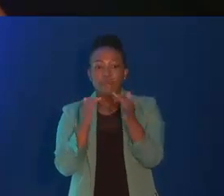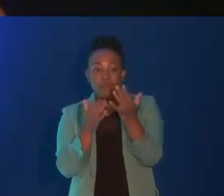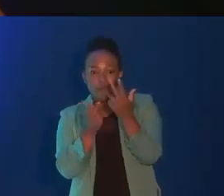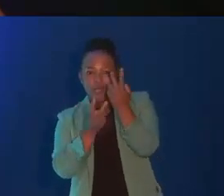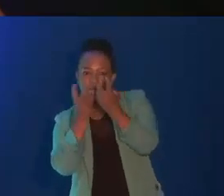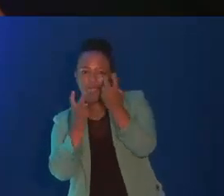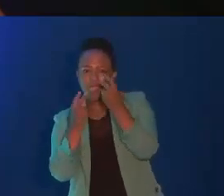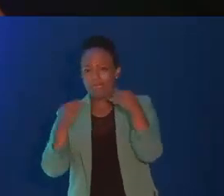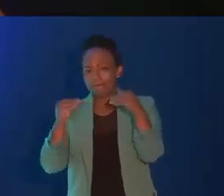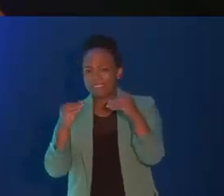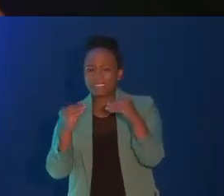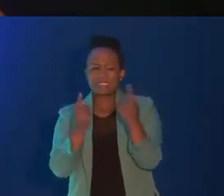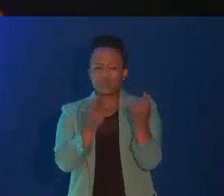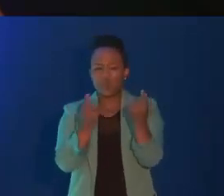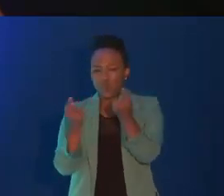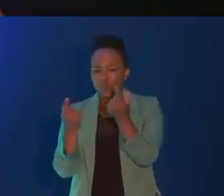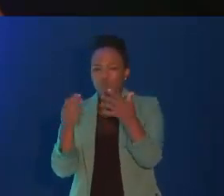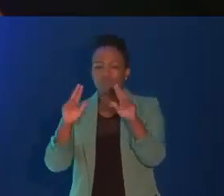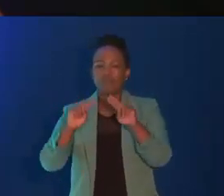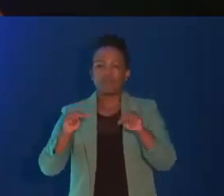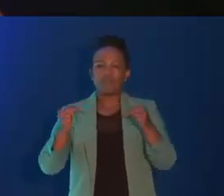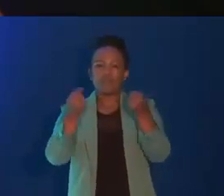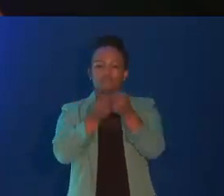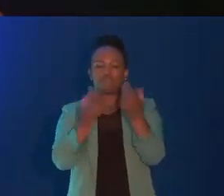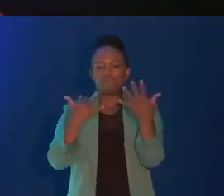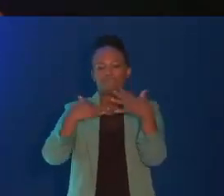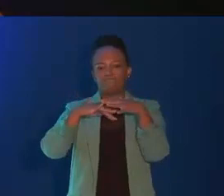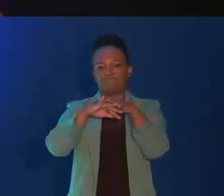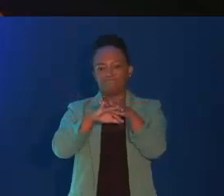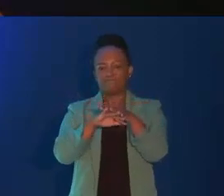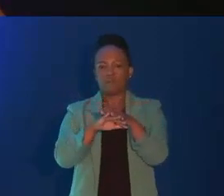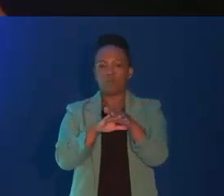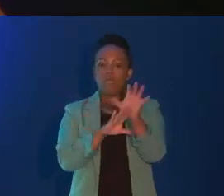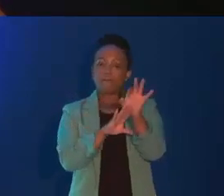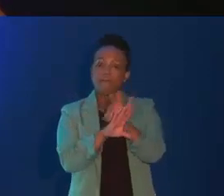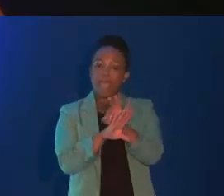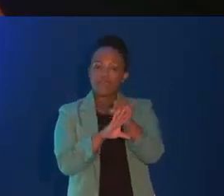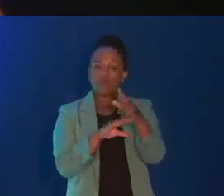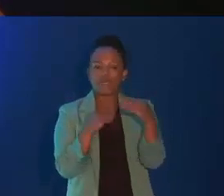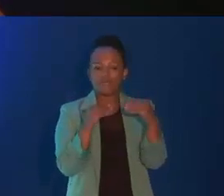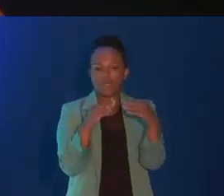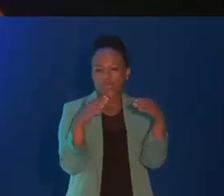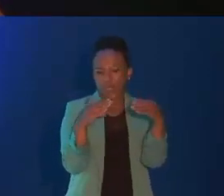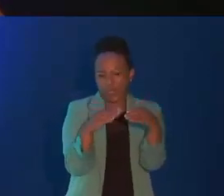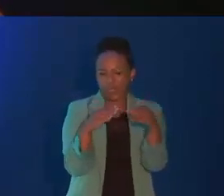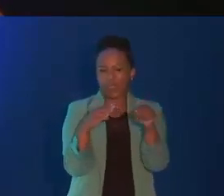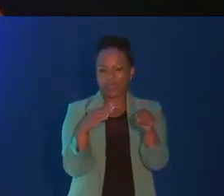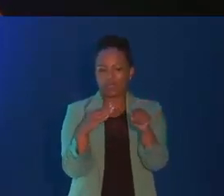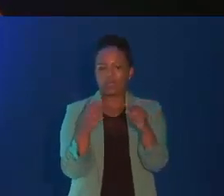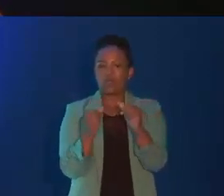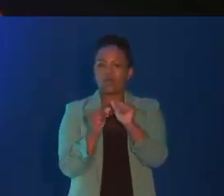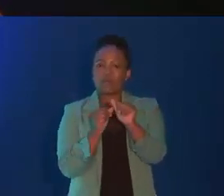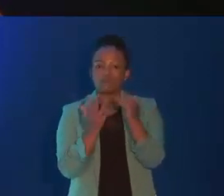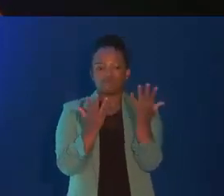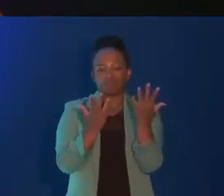we have recently developed the National Integrated Small Enterprise Master Plan, which is aimed at better coordinating